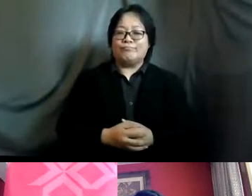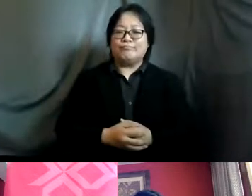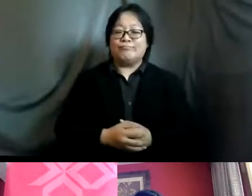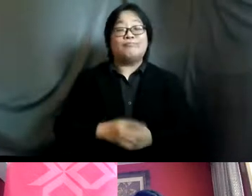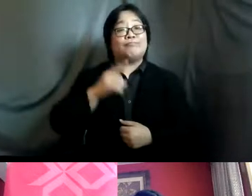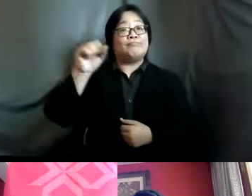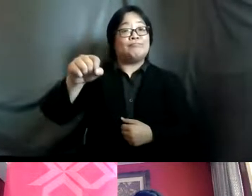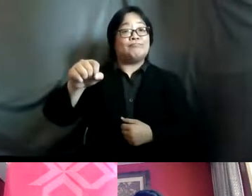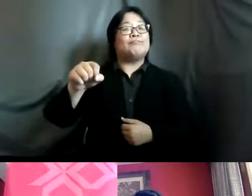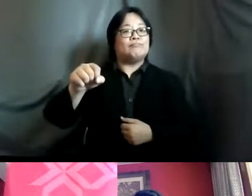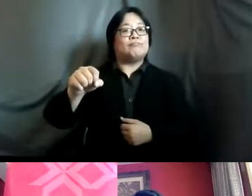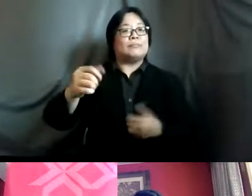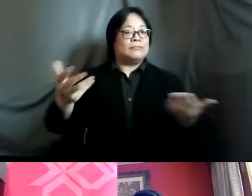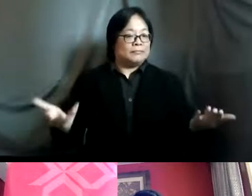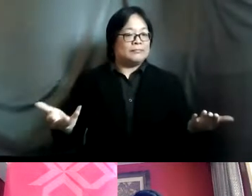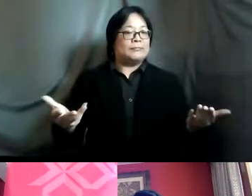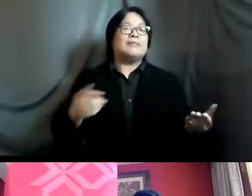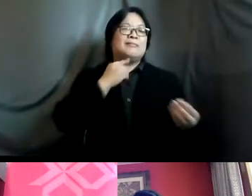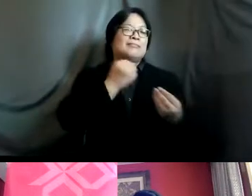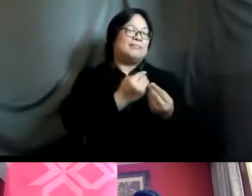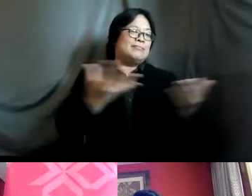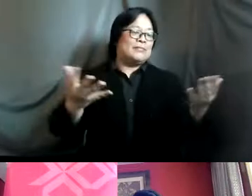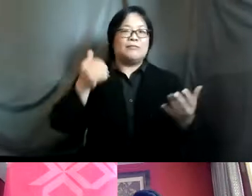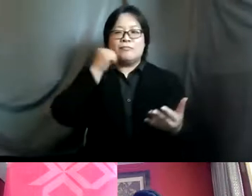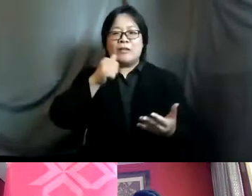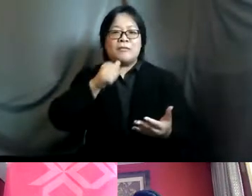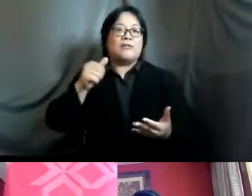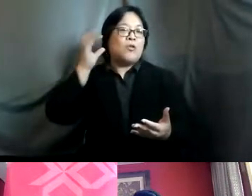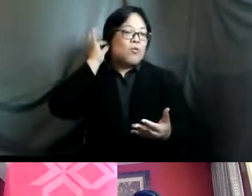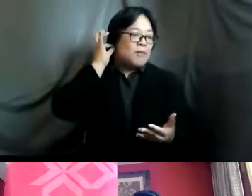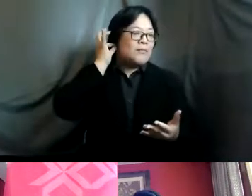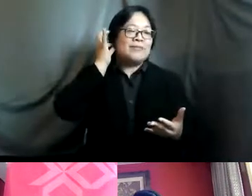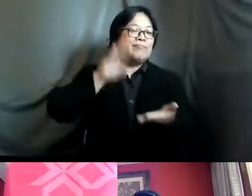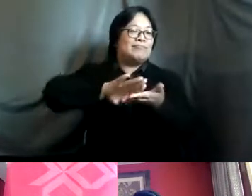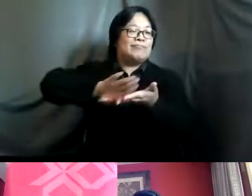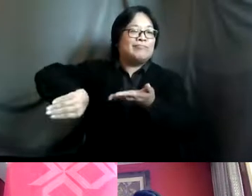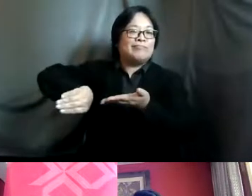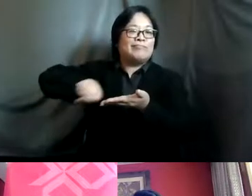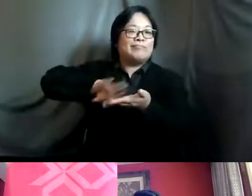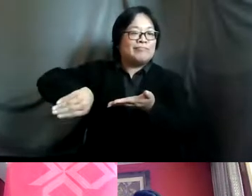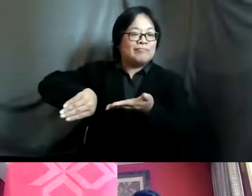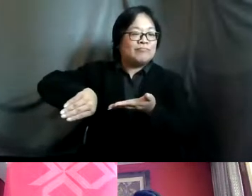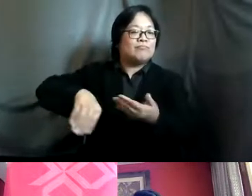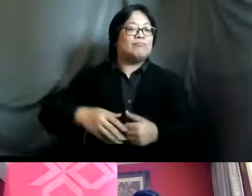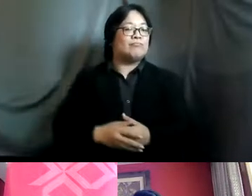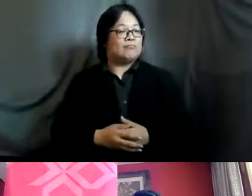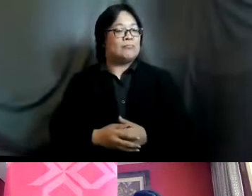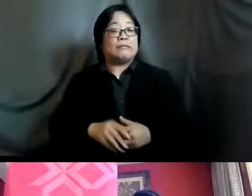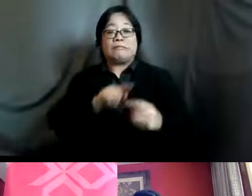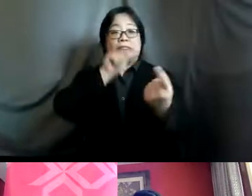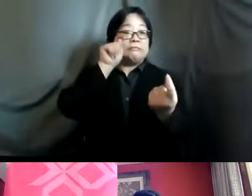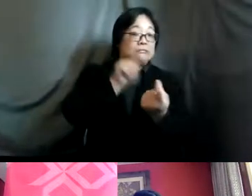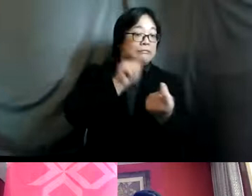unacceptably far too many girls and women are denied these basic birth rights specifically as